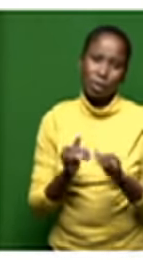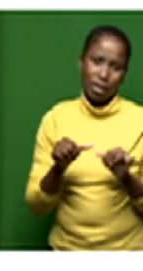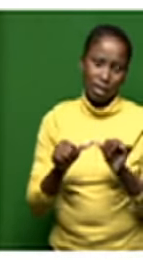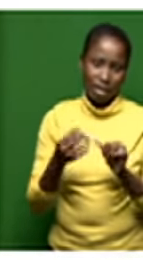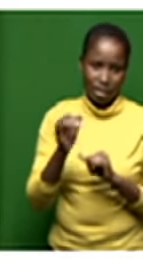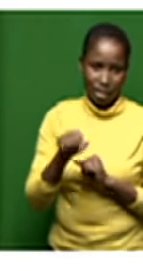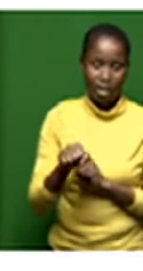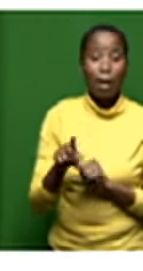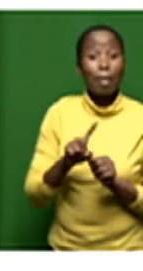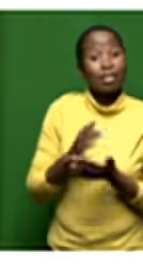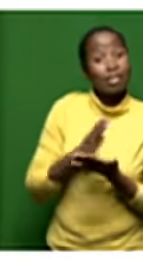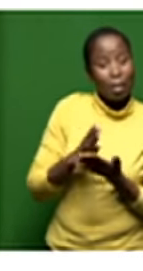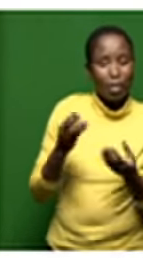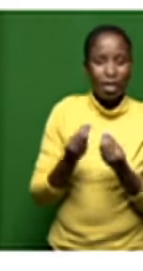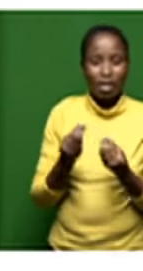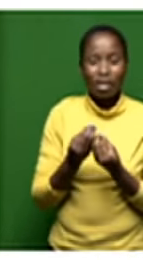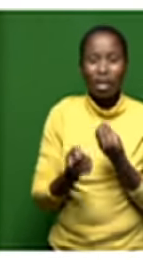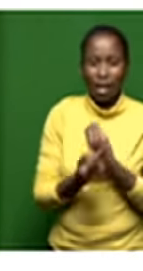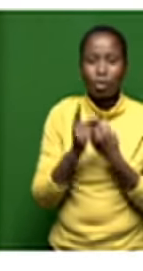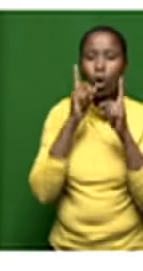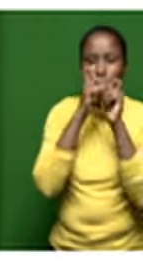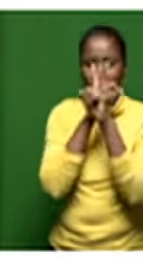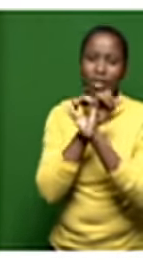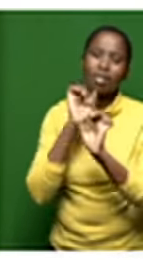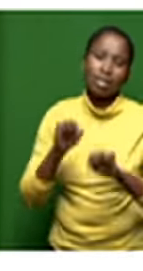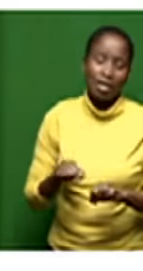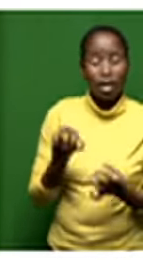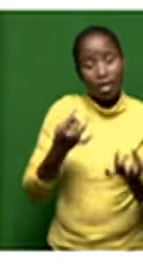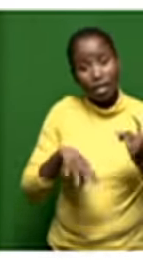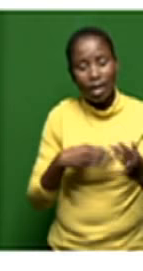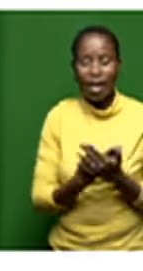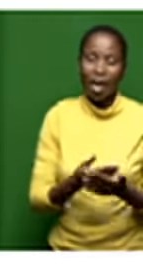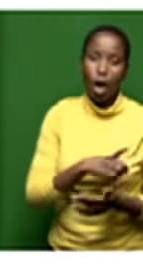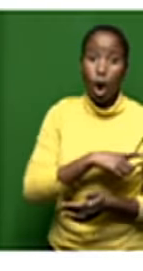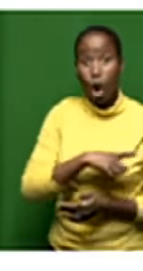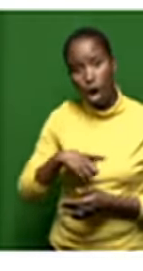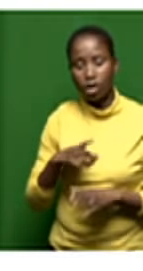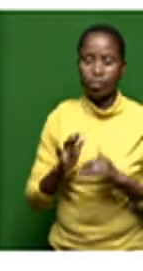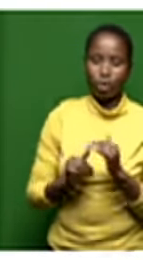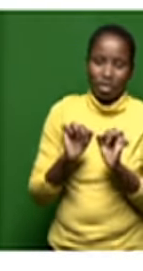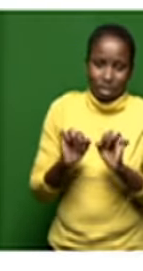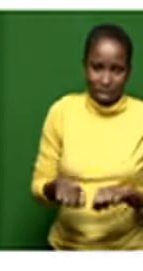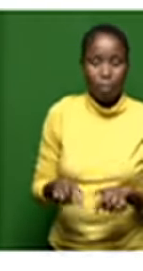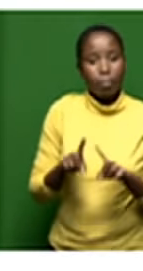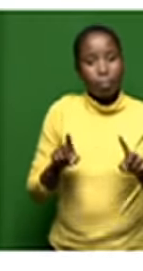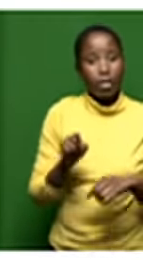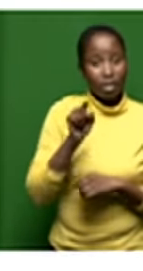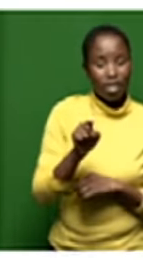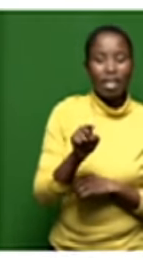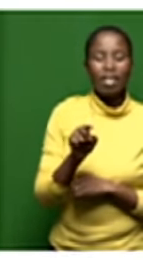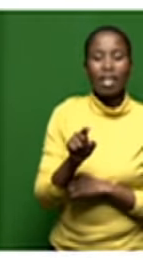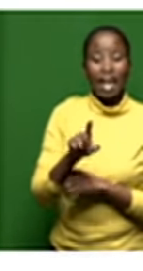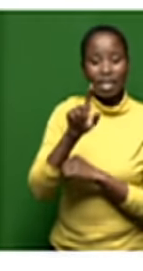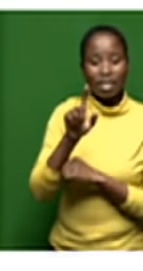does indicate that some of these things are complex and they can at times take time so we need to allow that process and the dt the dpe